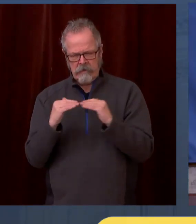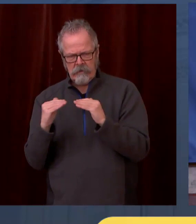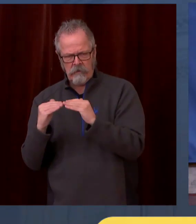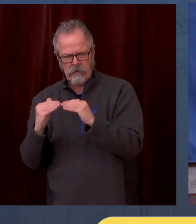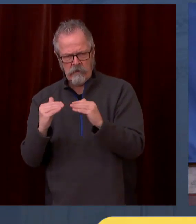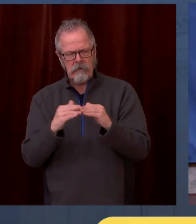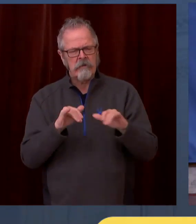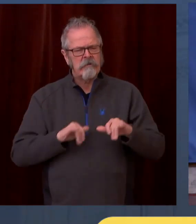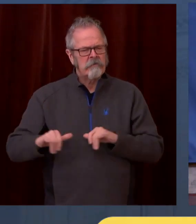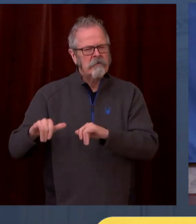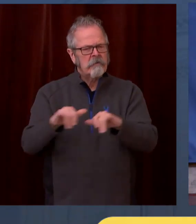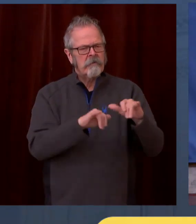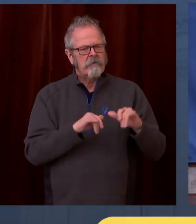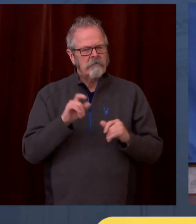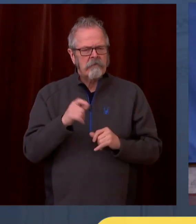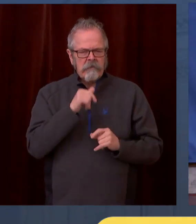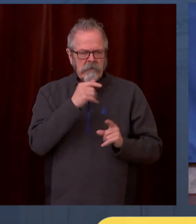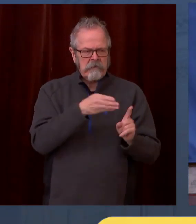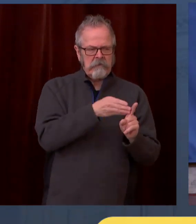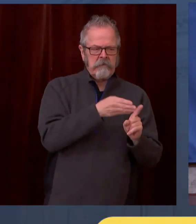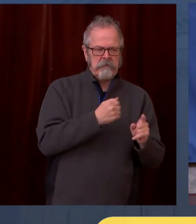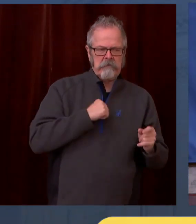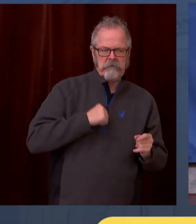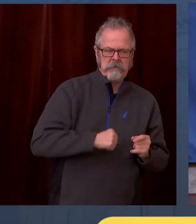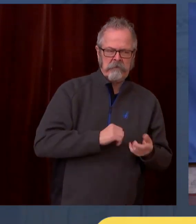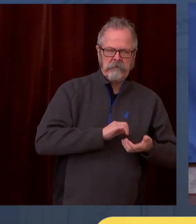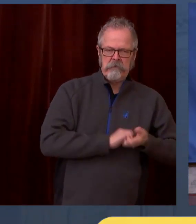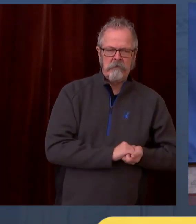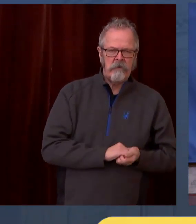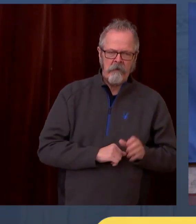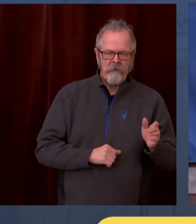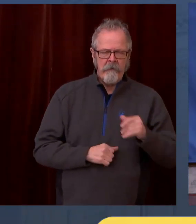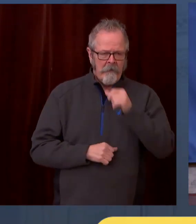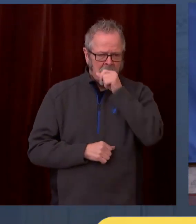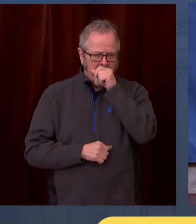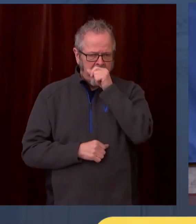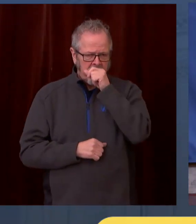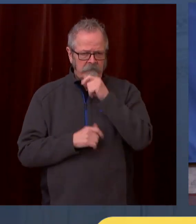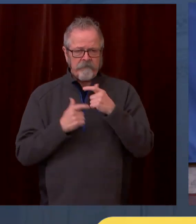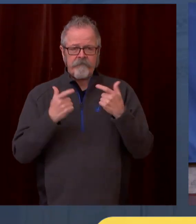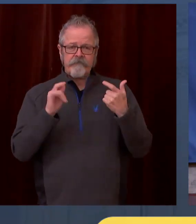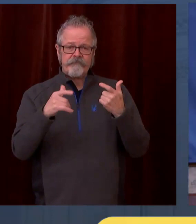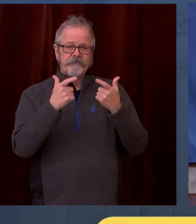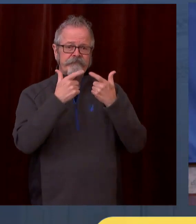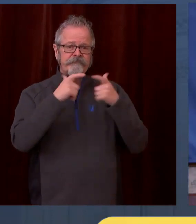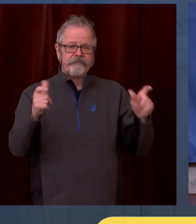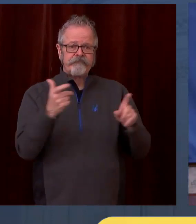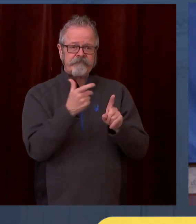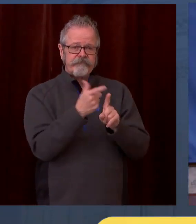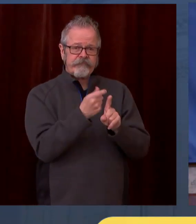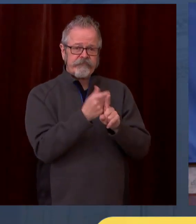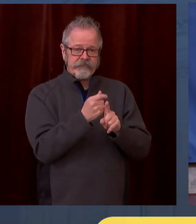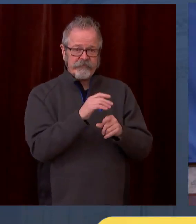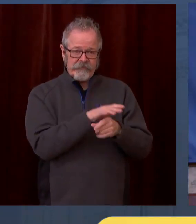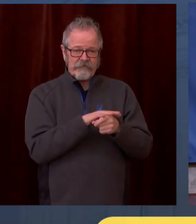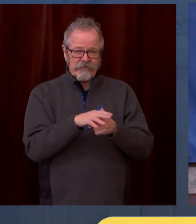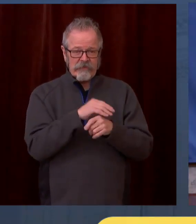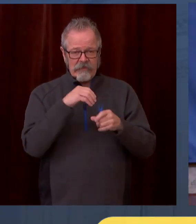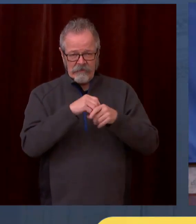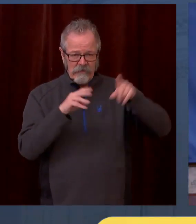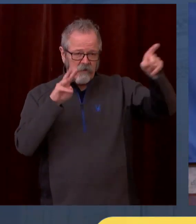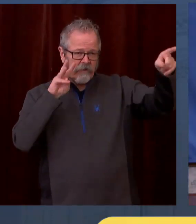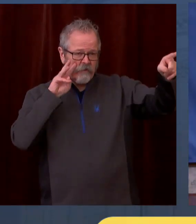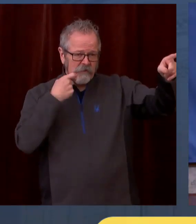Yesterday, I visited a max vaccination site at the Toyota Center in Wenatchee. And I also went to a wellness clinic